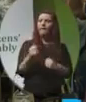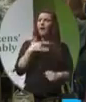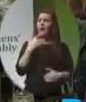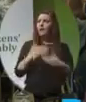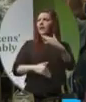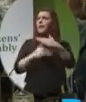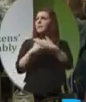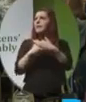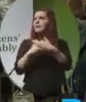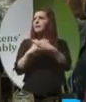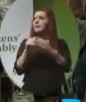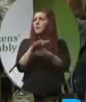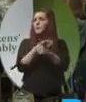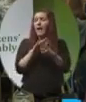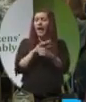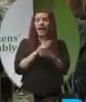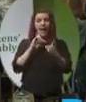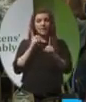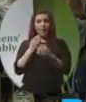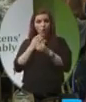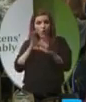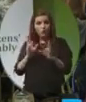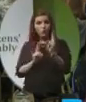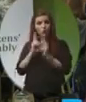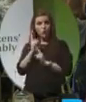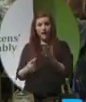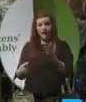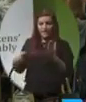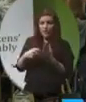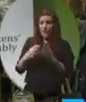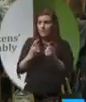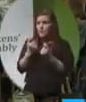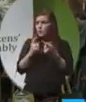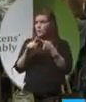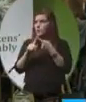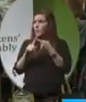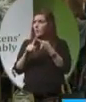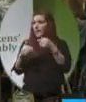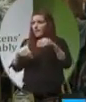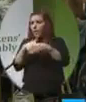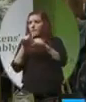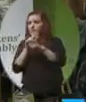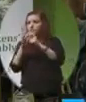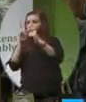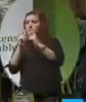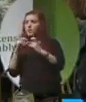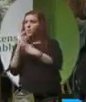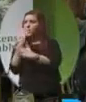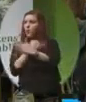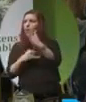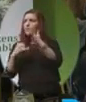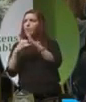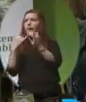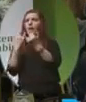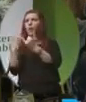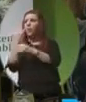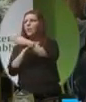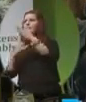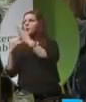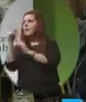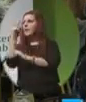country, we should be putting additional facilities in place to conduct research with organisations like the Lejeune Foundation in France,